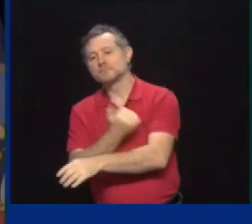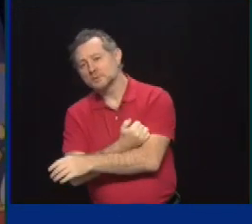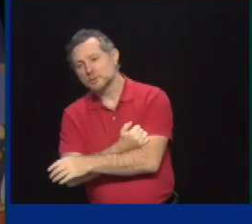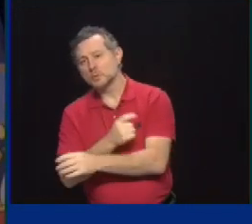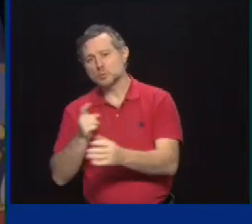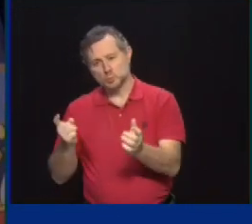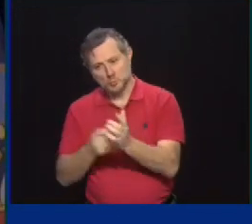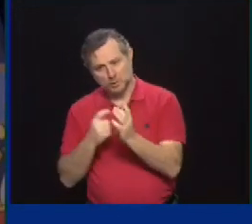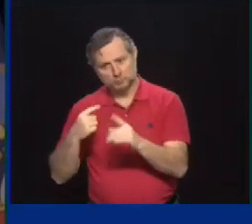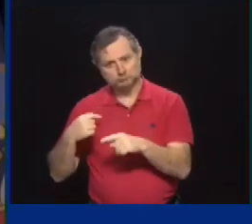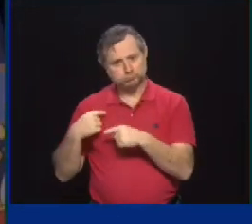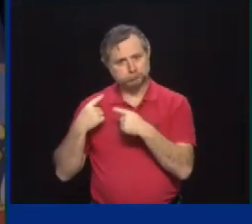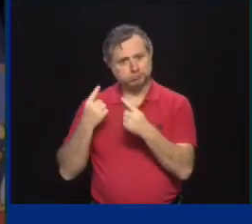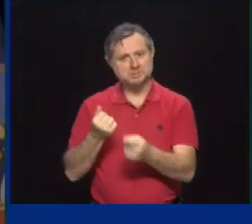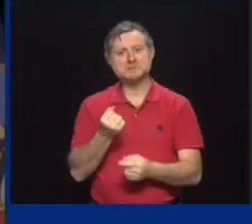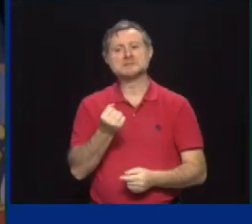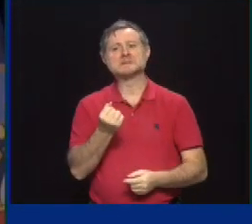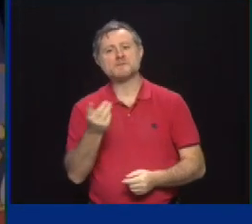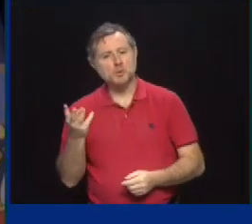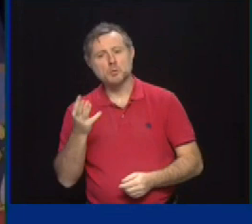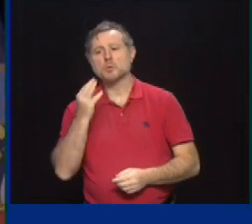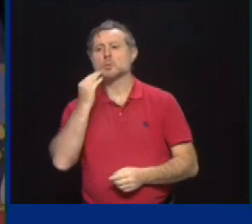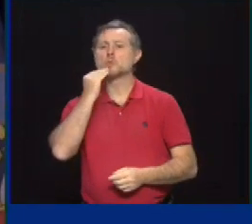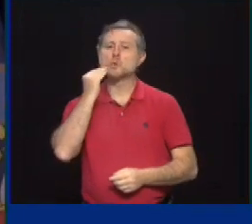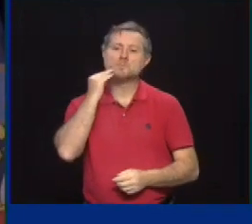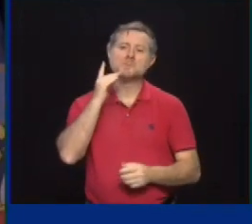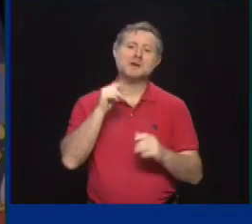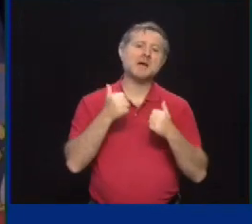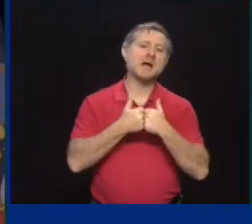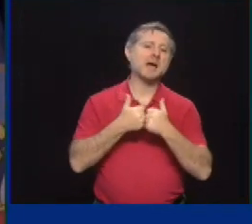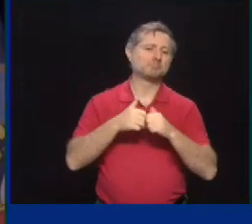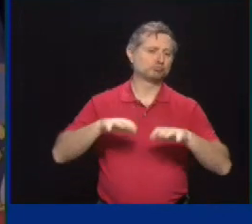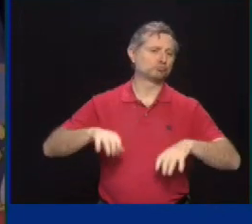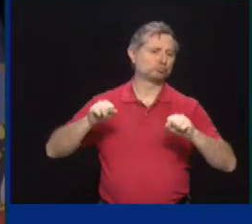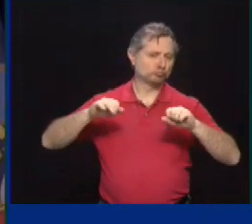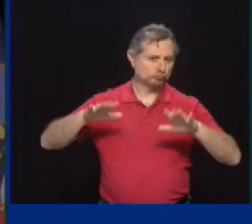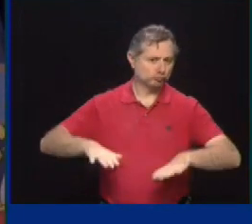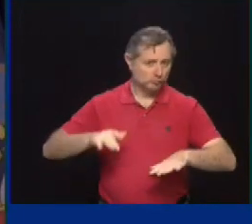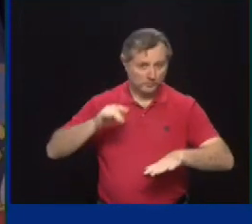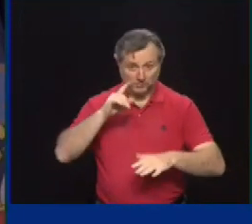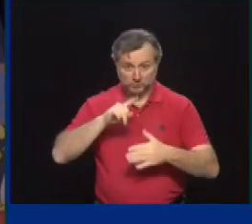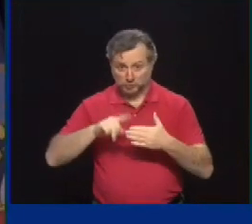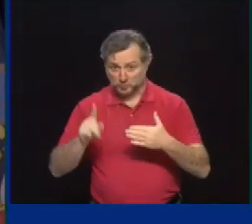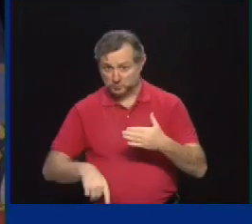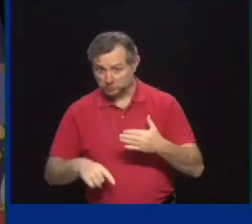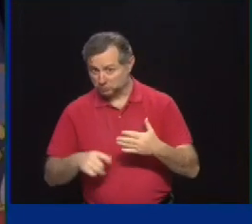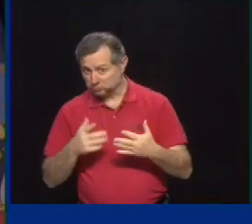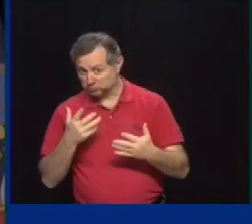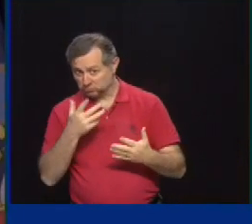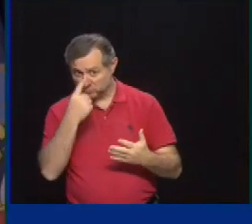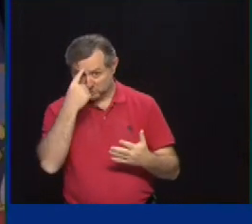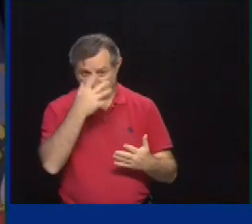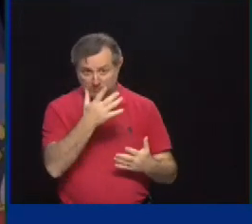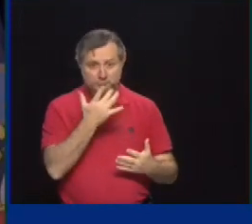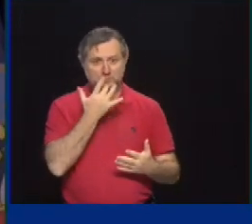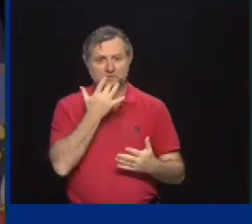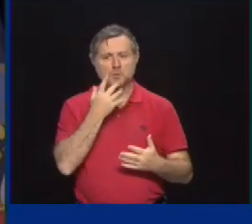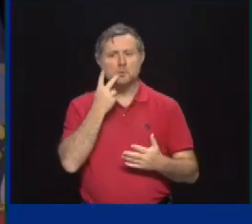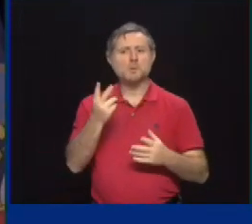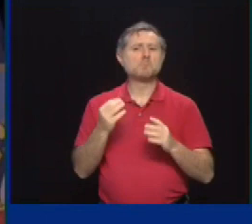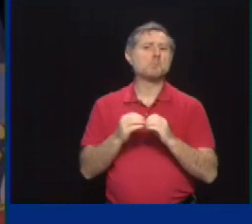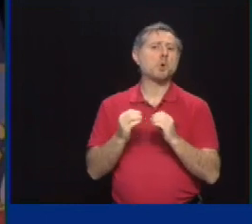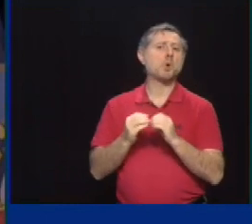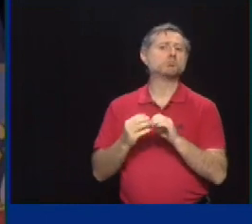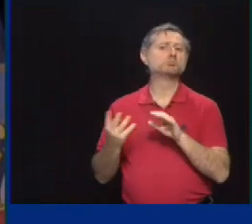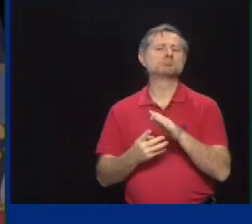several home games. What has been the effect of that in your opinion? would you like to see more vaccine mandates at major sporting events